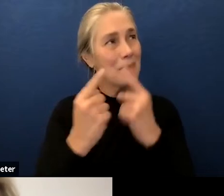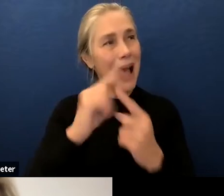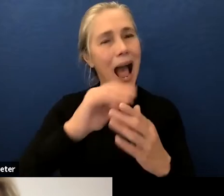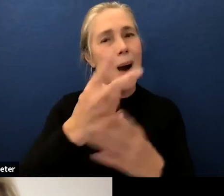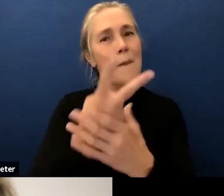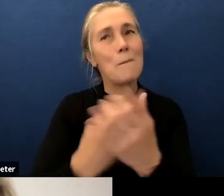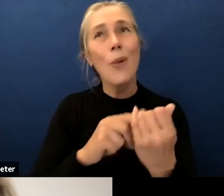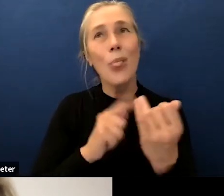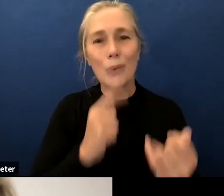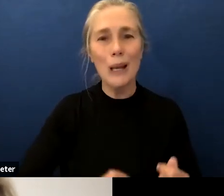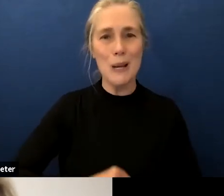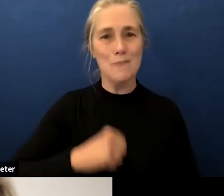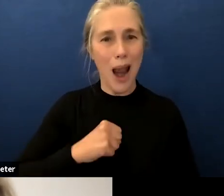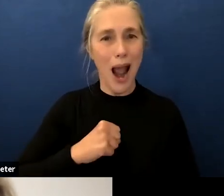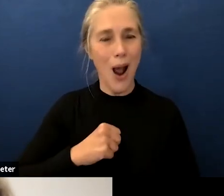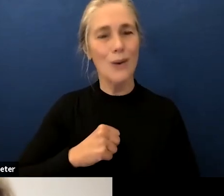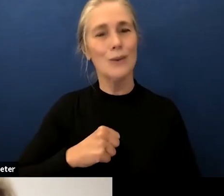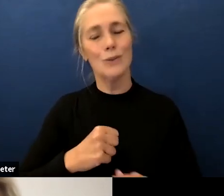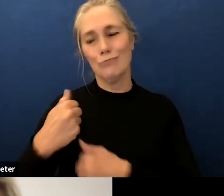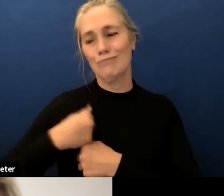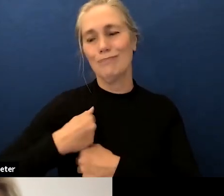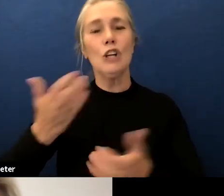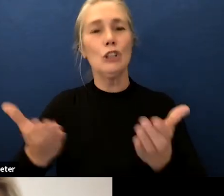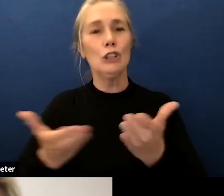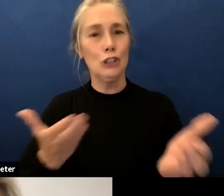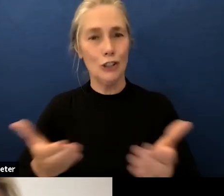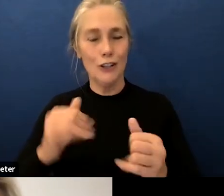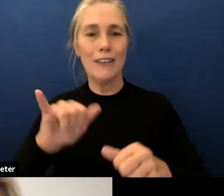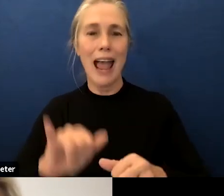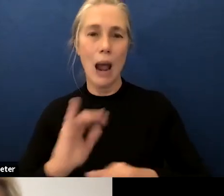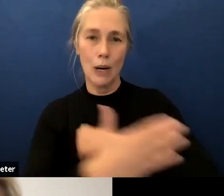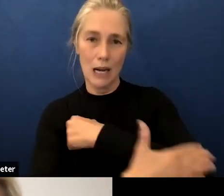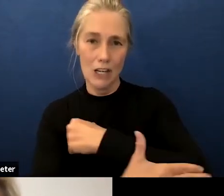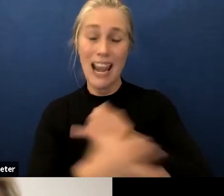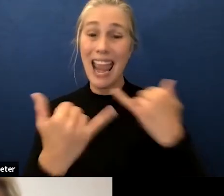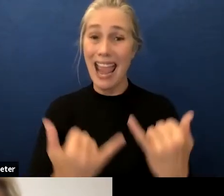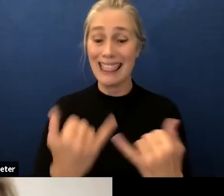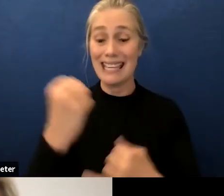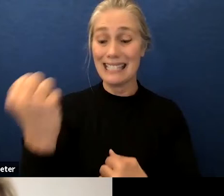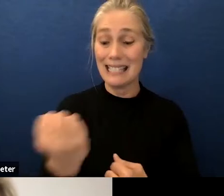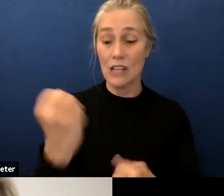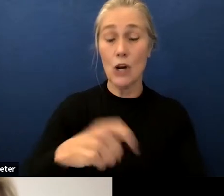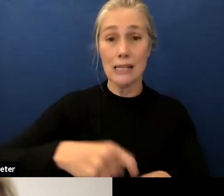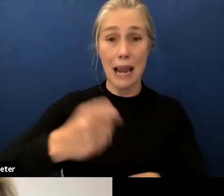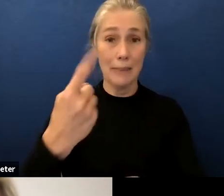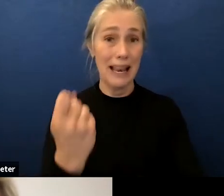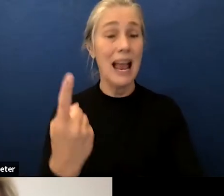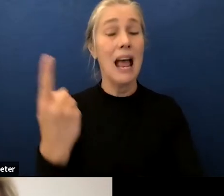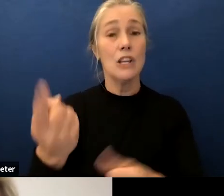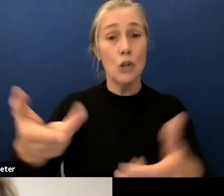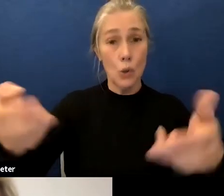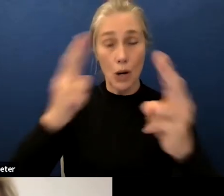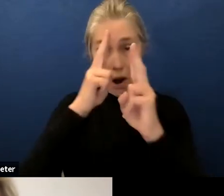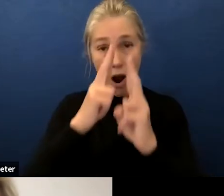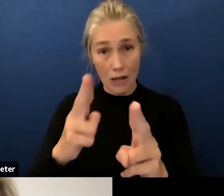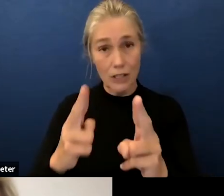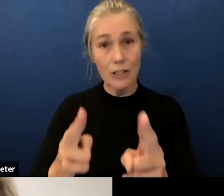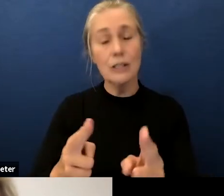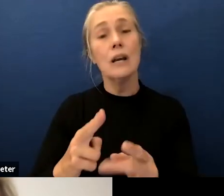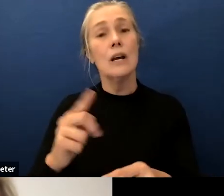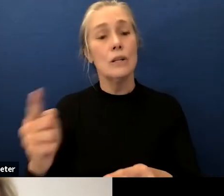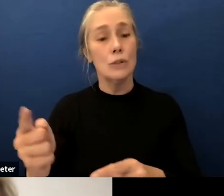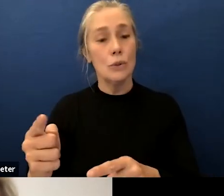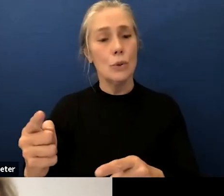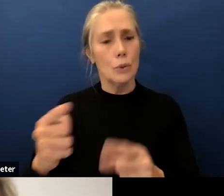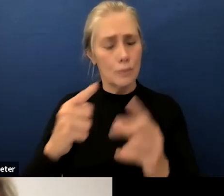this saturday at 11 a.m the public is invited to the memorial to honor sam cunningham the great santa barbara dawn